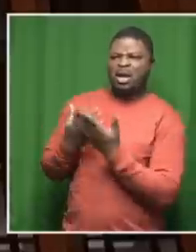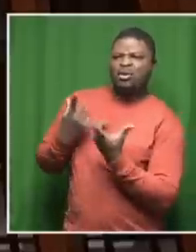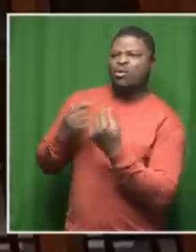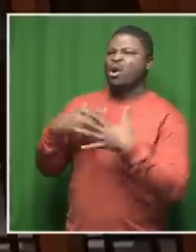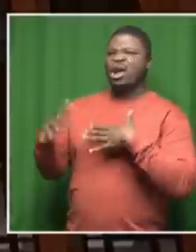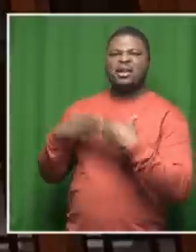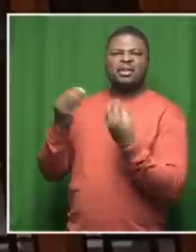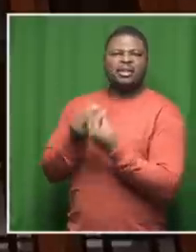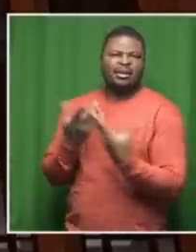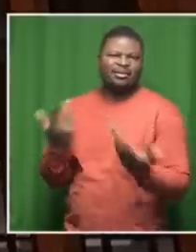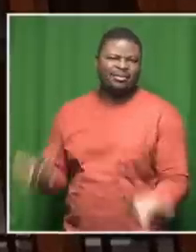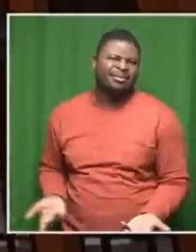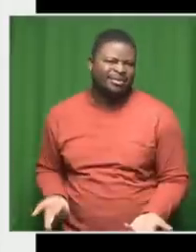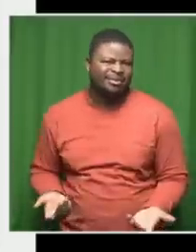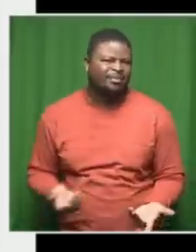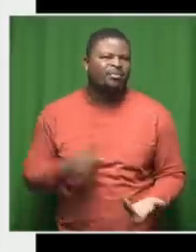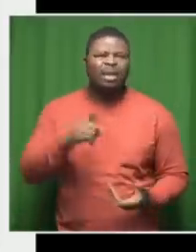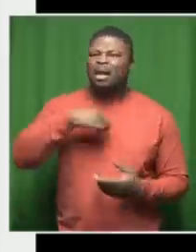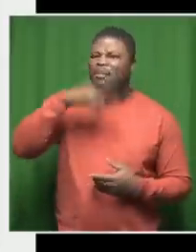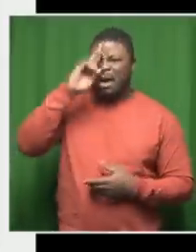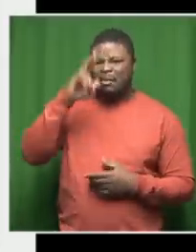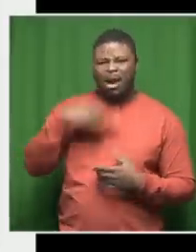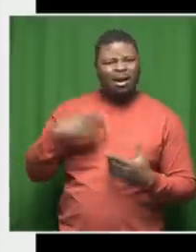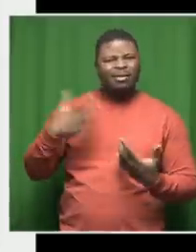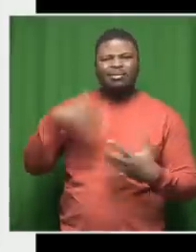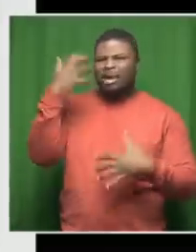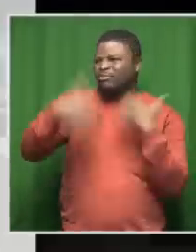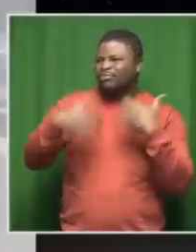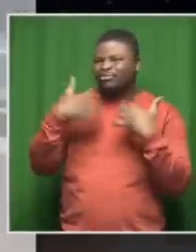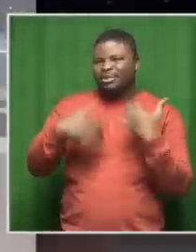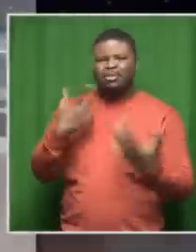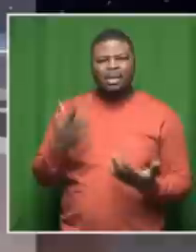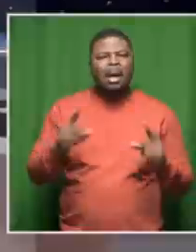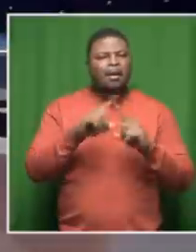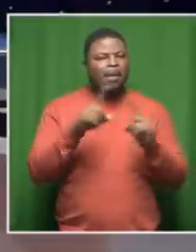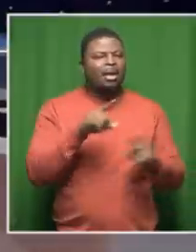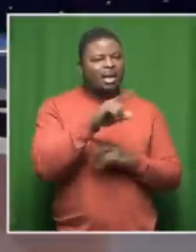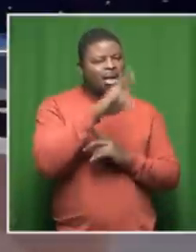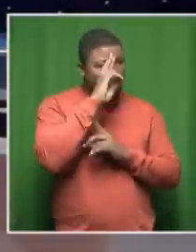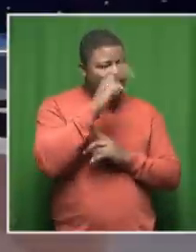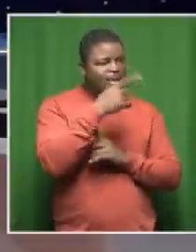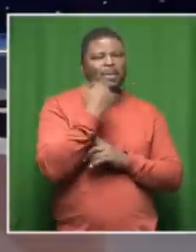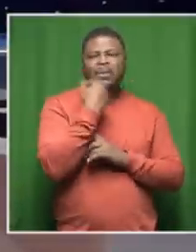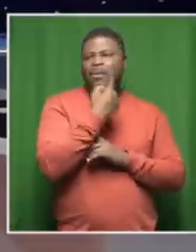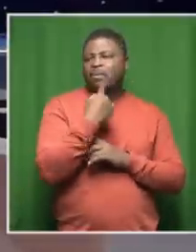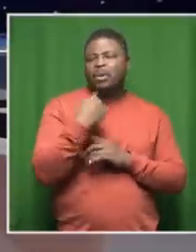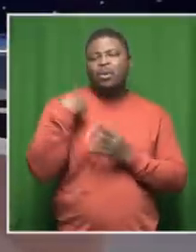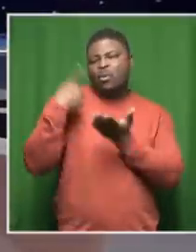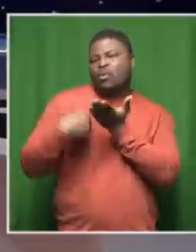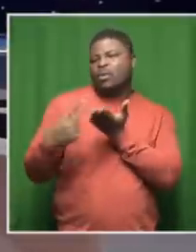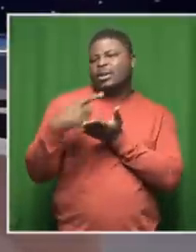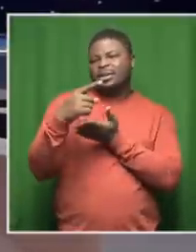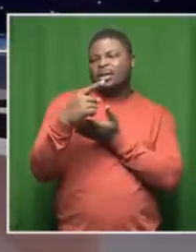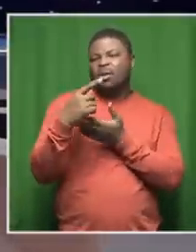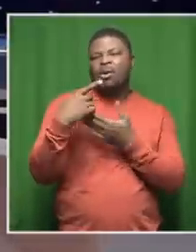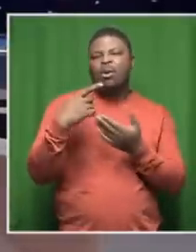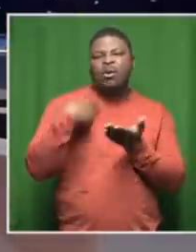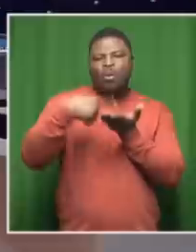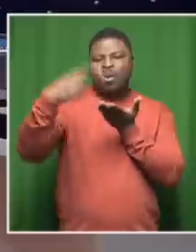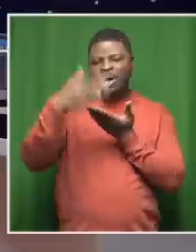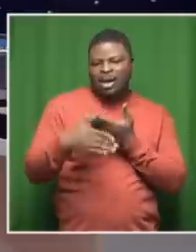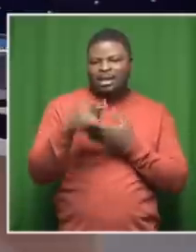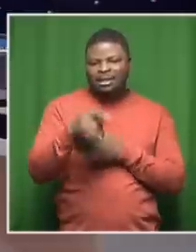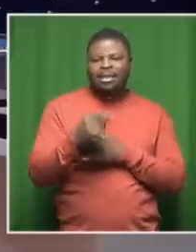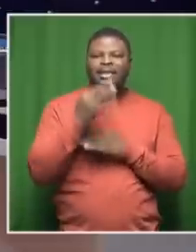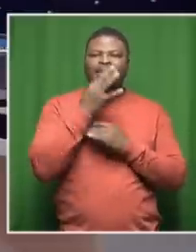kind of sense yeah well i mean remember when he was it was a certain weekend it was a few weekends ago where all of a sudden he was like saying uh you're going to